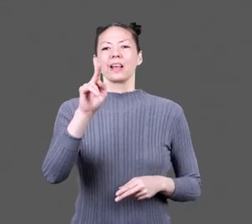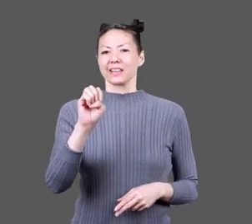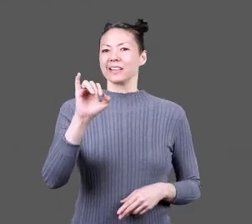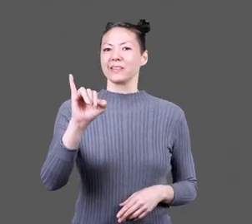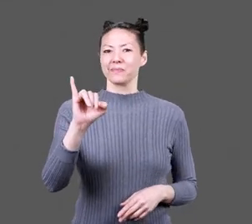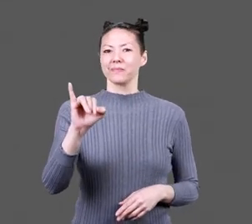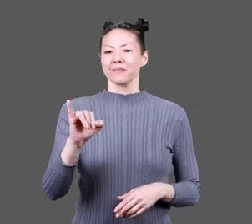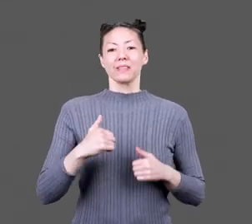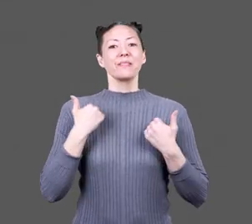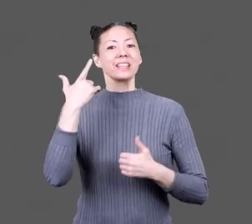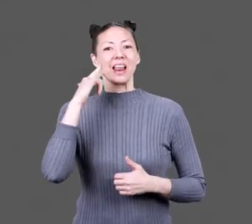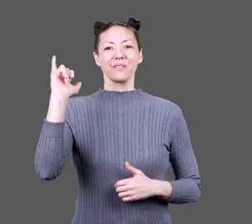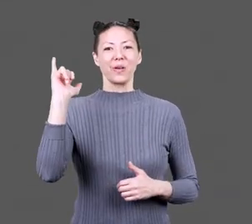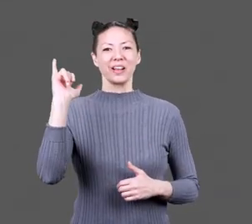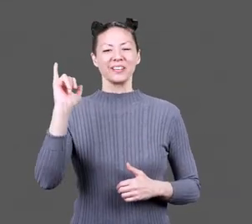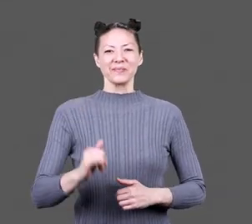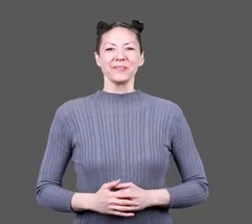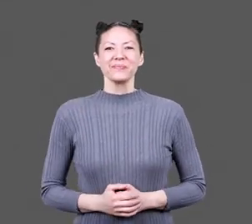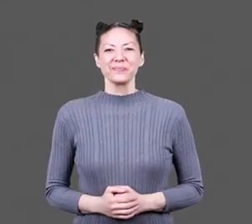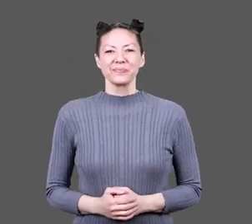Nike, living in California.